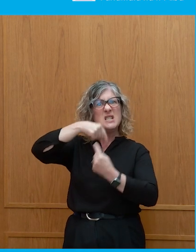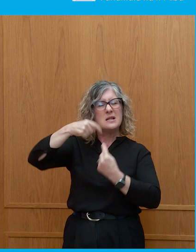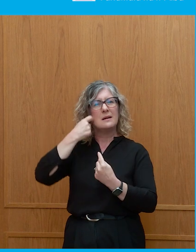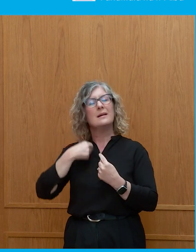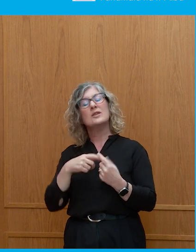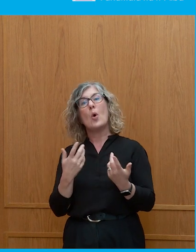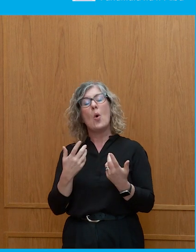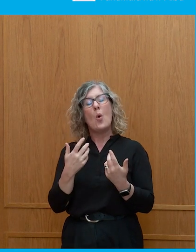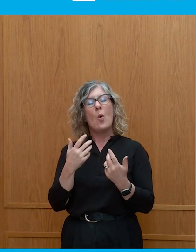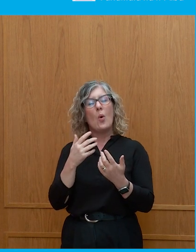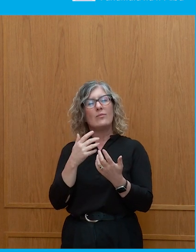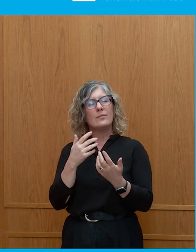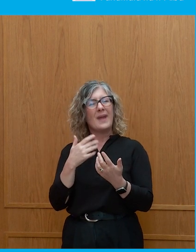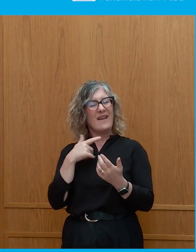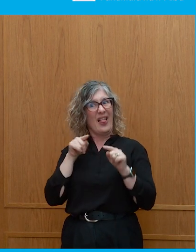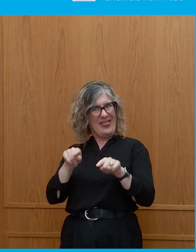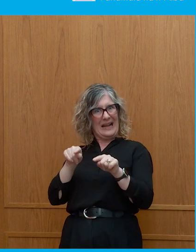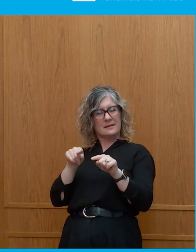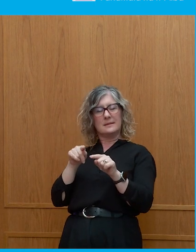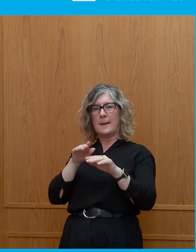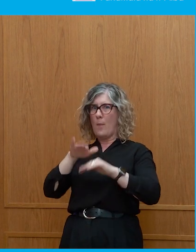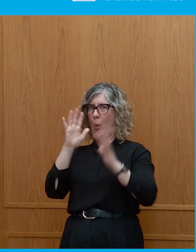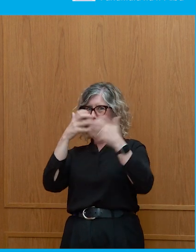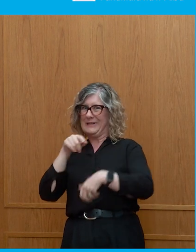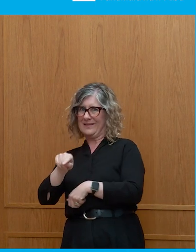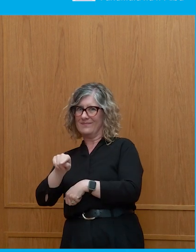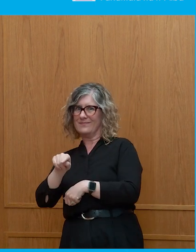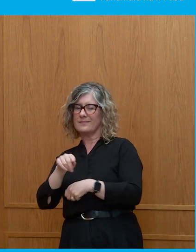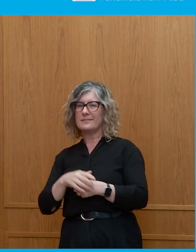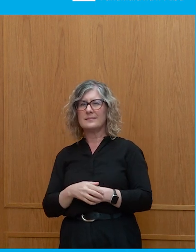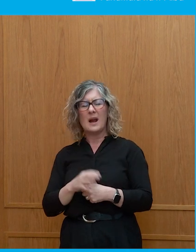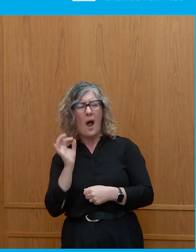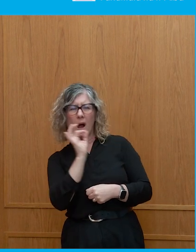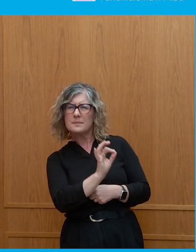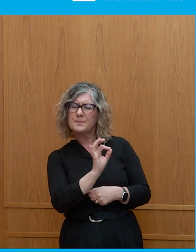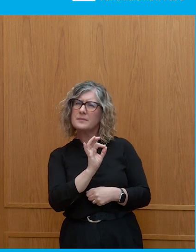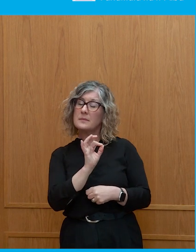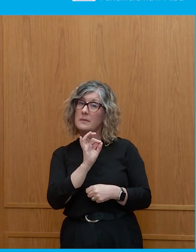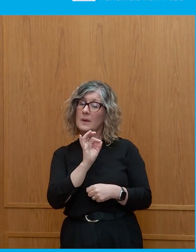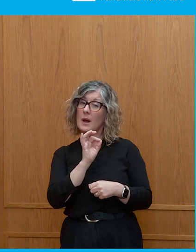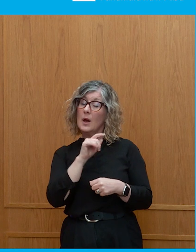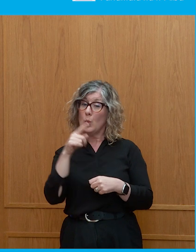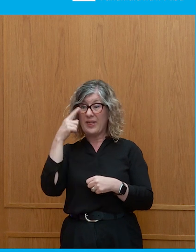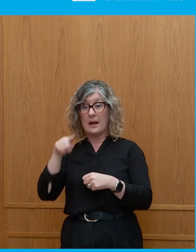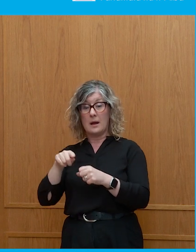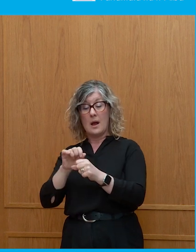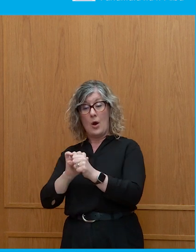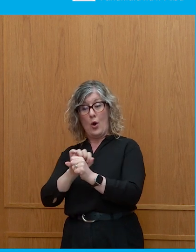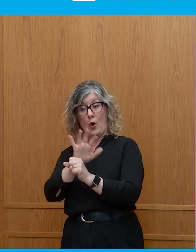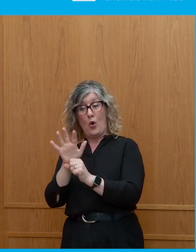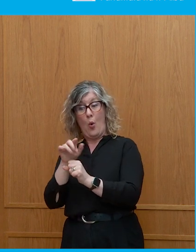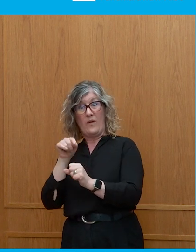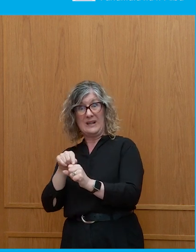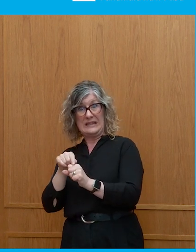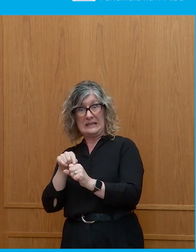really one of the most sort of worrying things, I think, that we observe. Did COVID presidentialise even representative